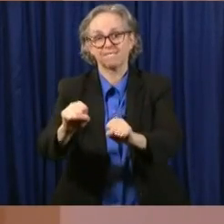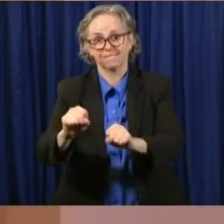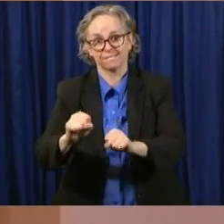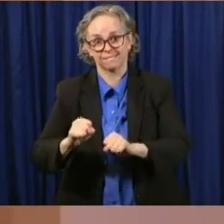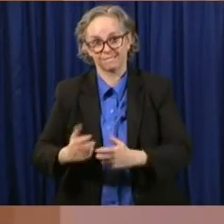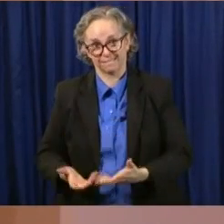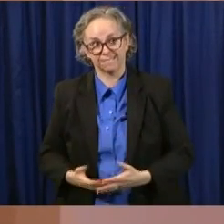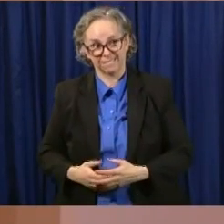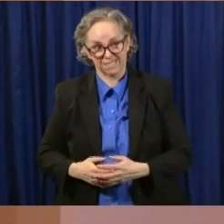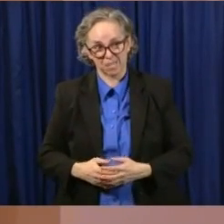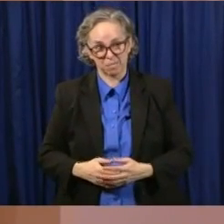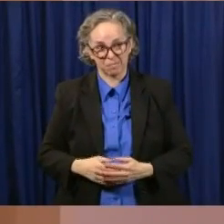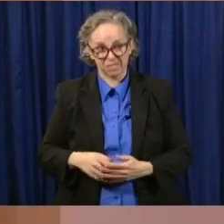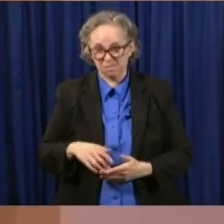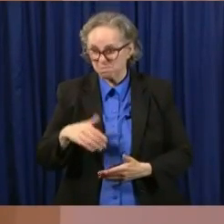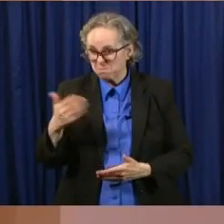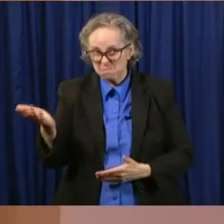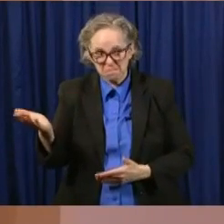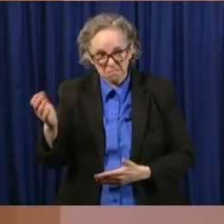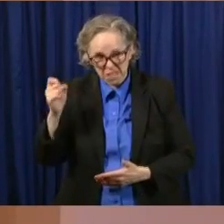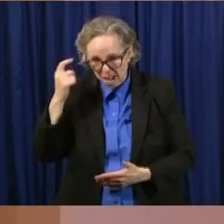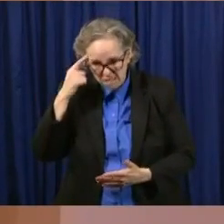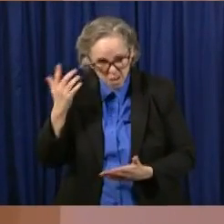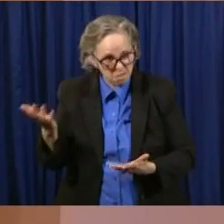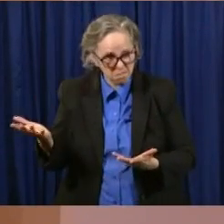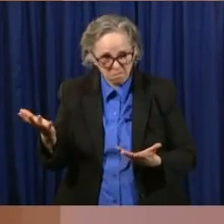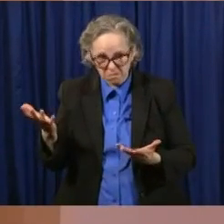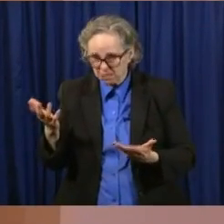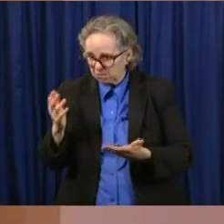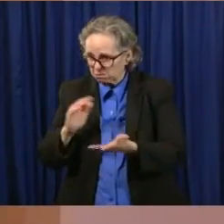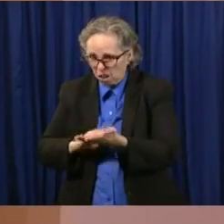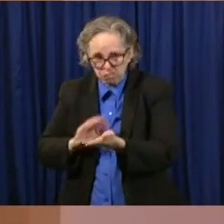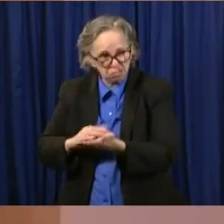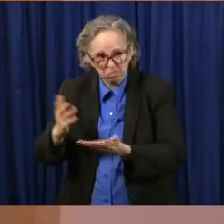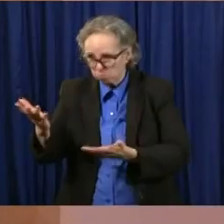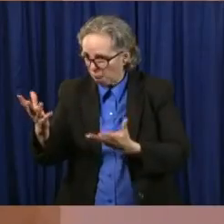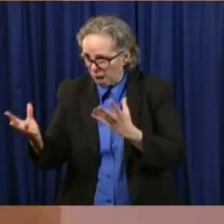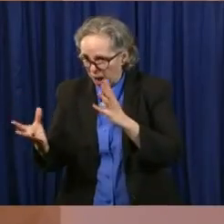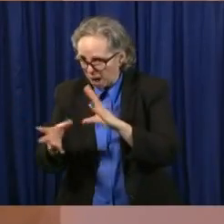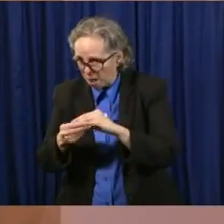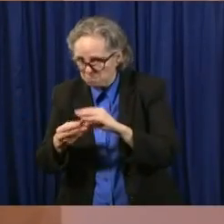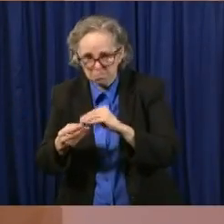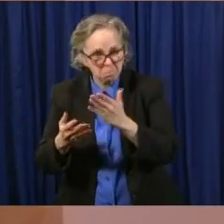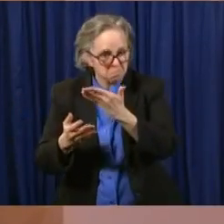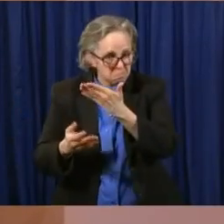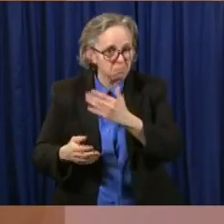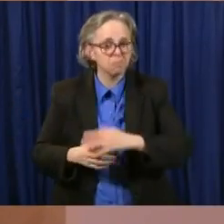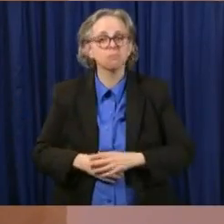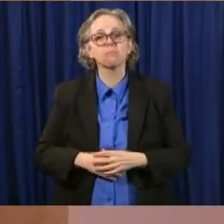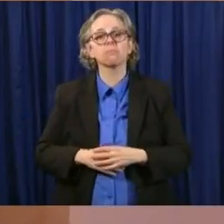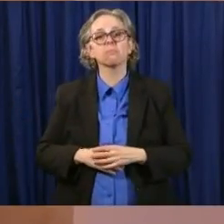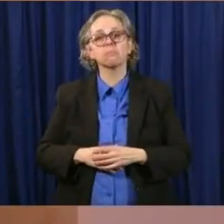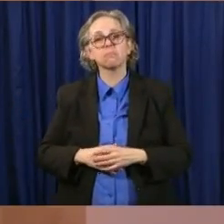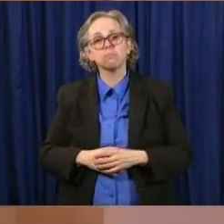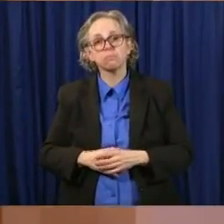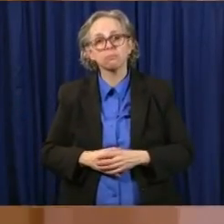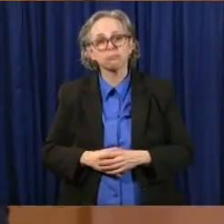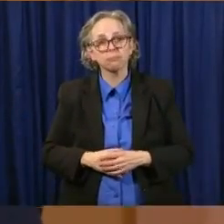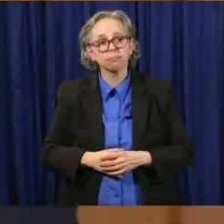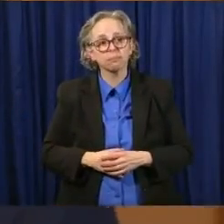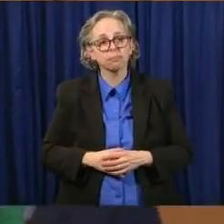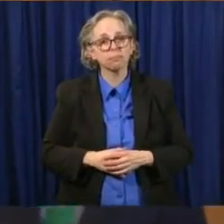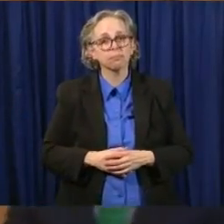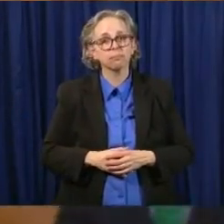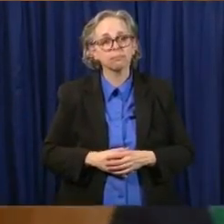governor or the, the, the, the director, Dr. Acton has anything that they would like to add to that, to maybe fold that out. You're good?